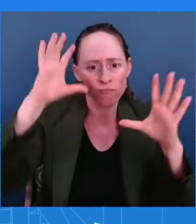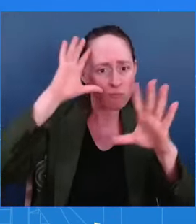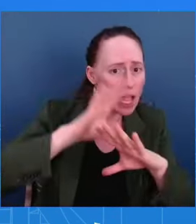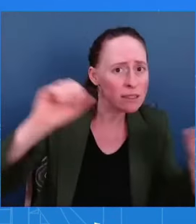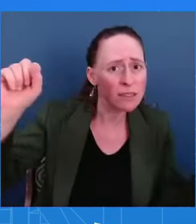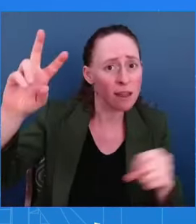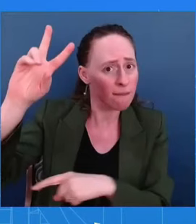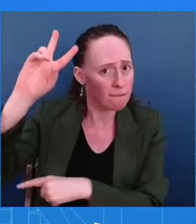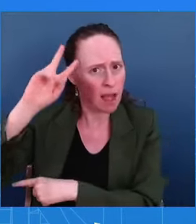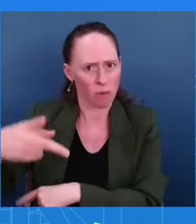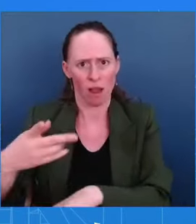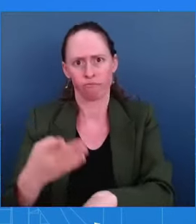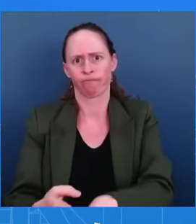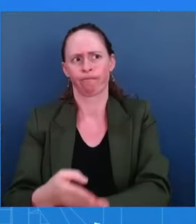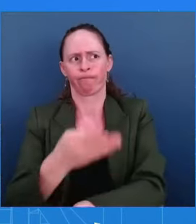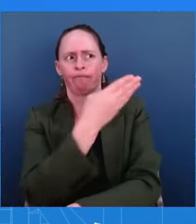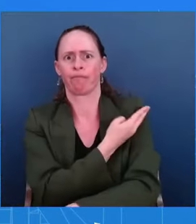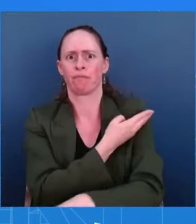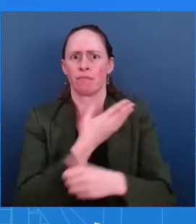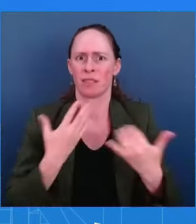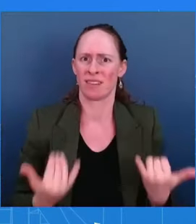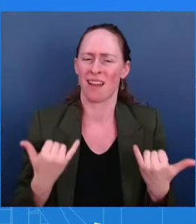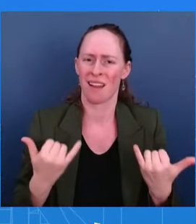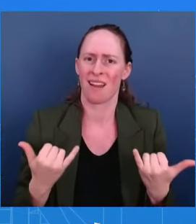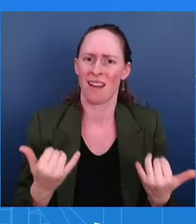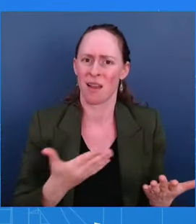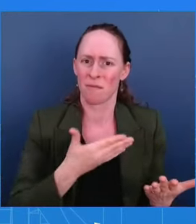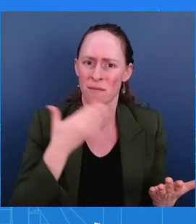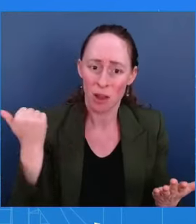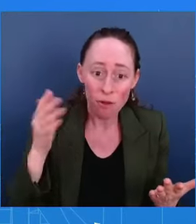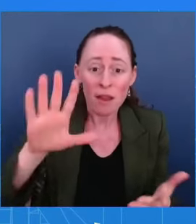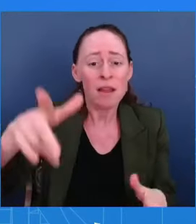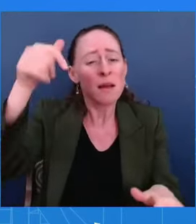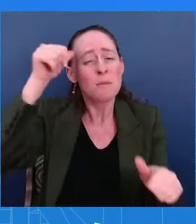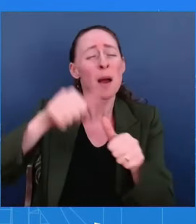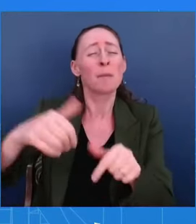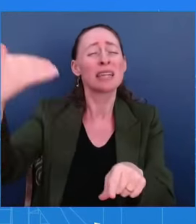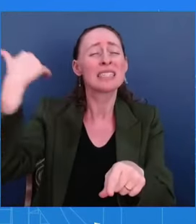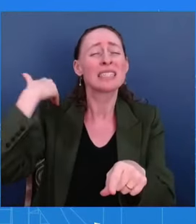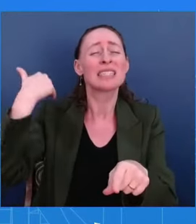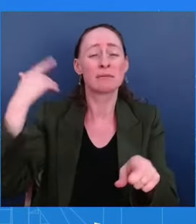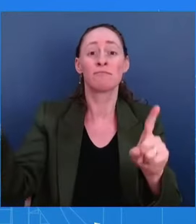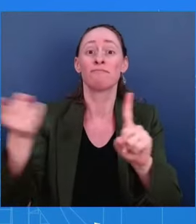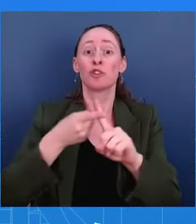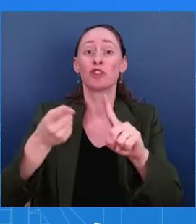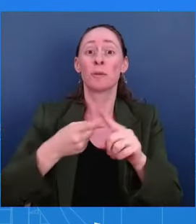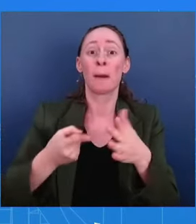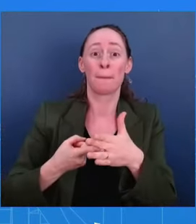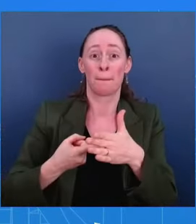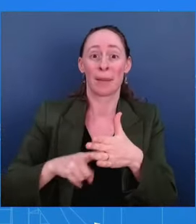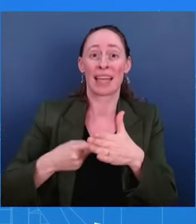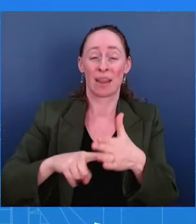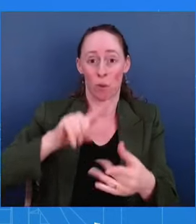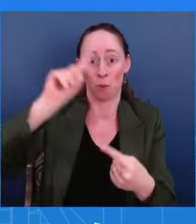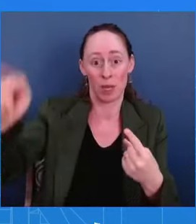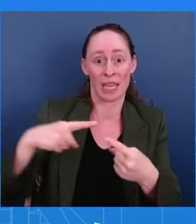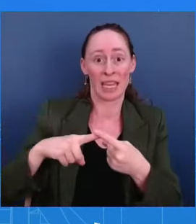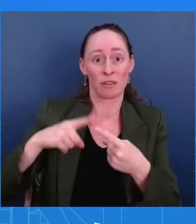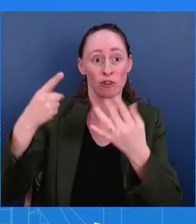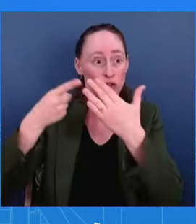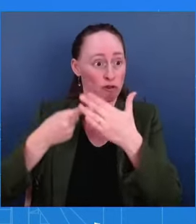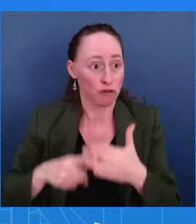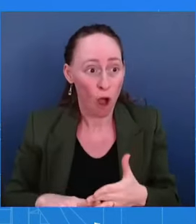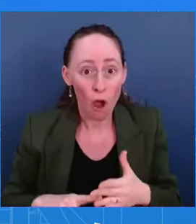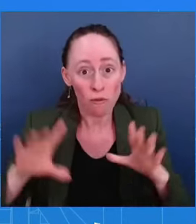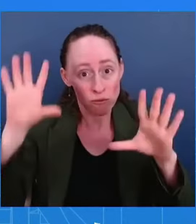-Harris administration inherited when they walked into this administration. A once-in-a-century pandemic, people were dying.